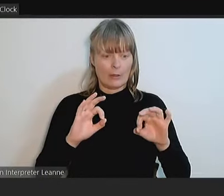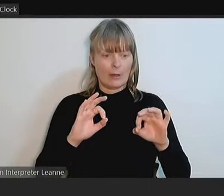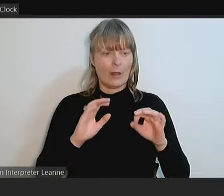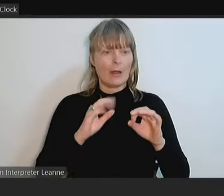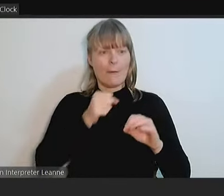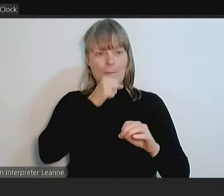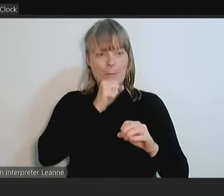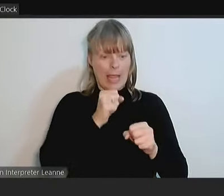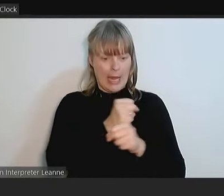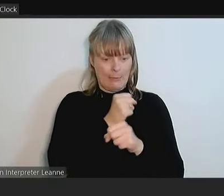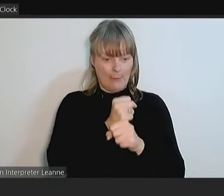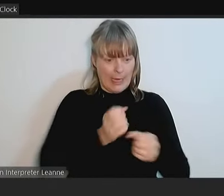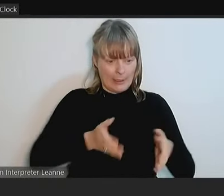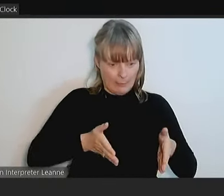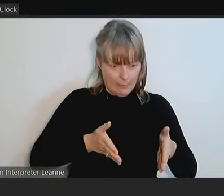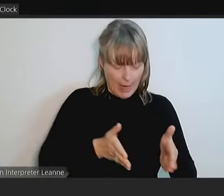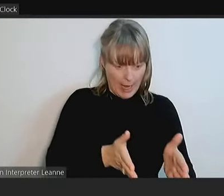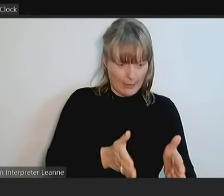access, which is why